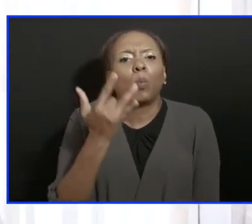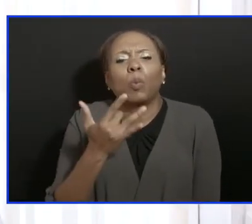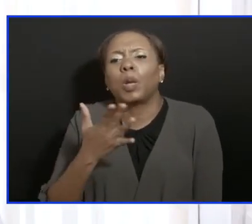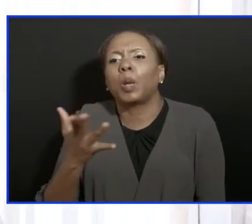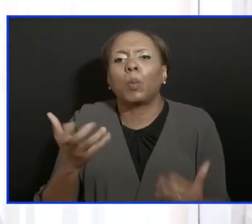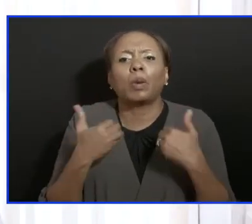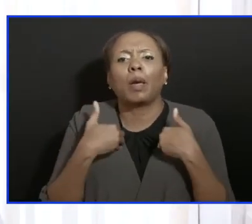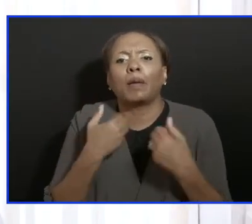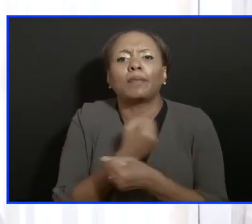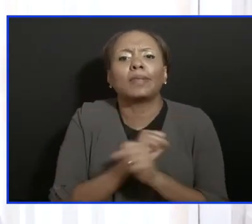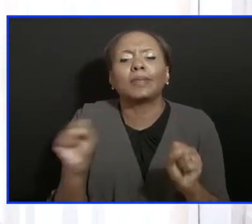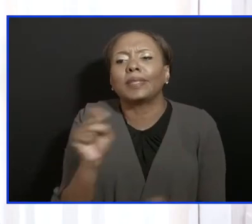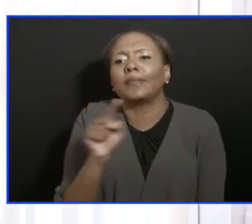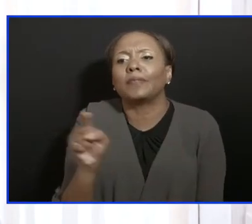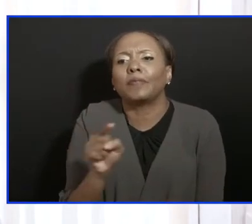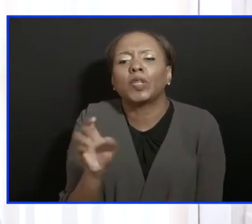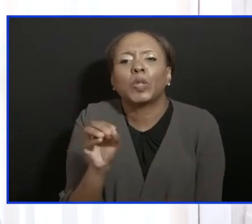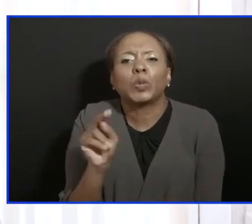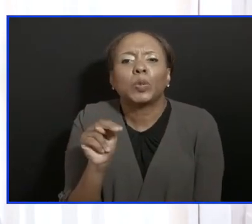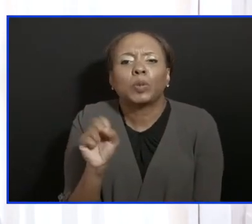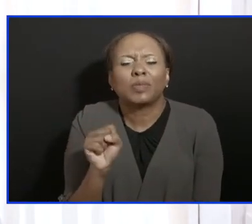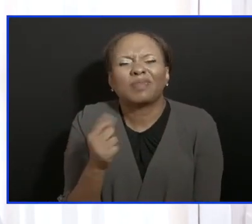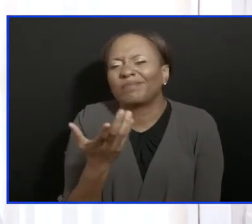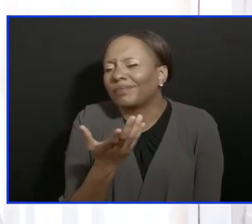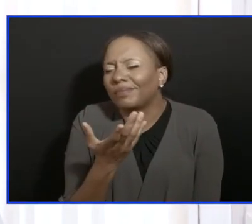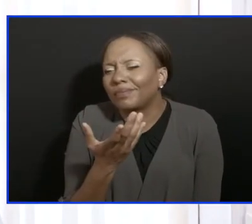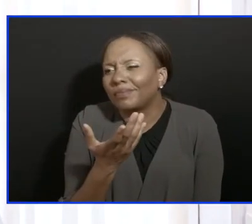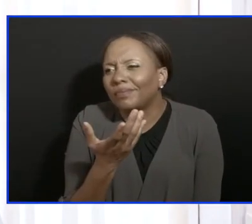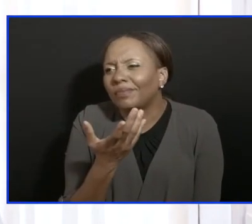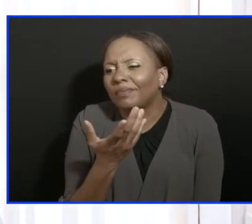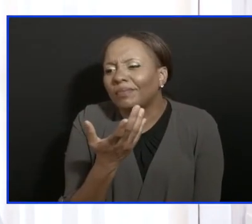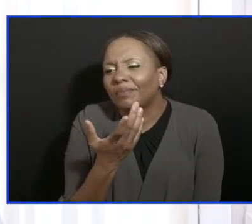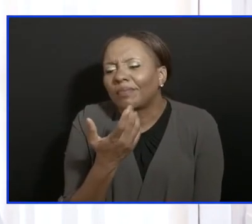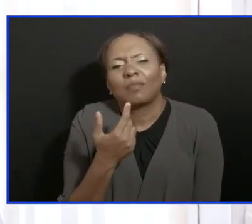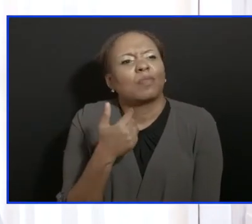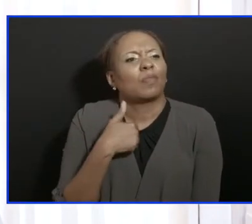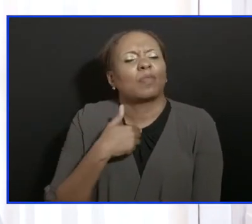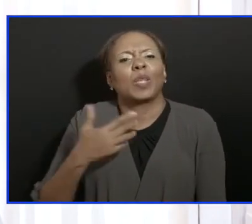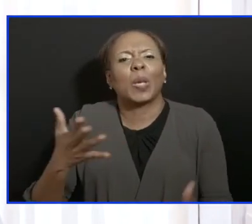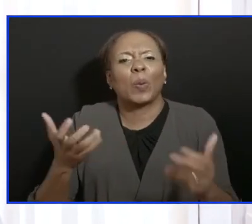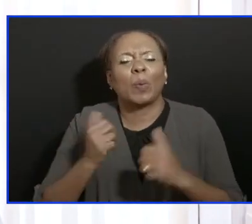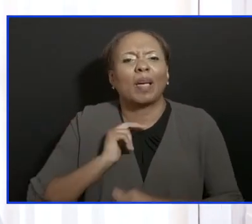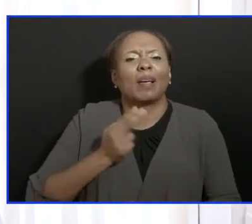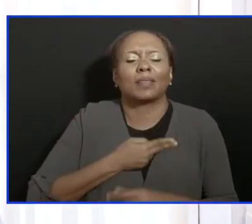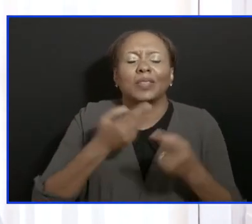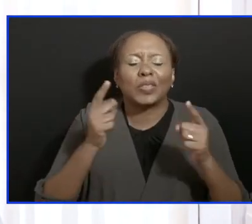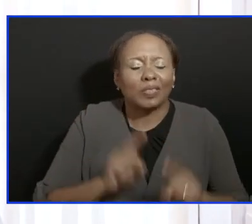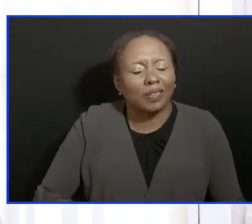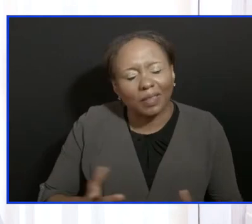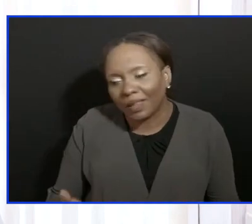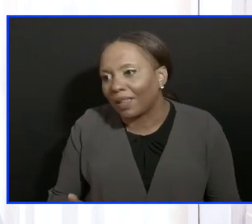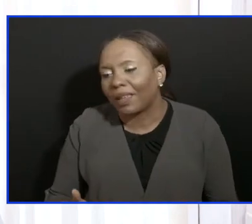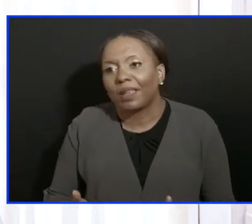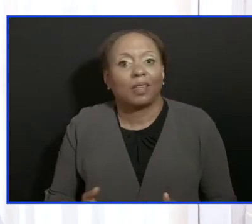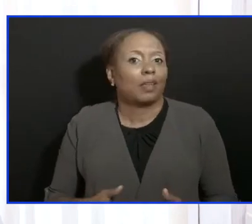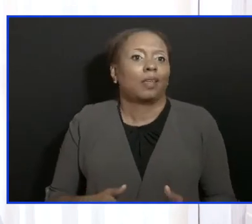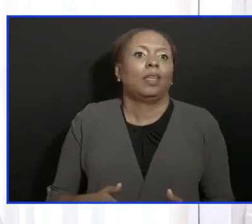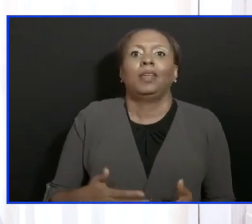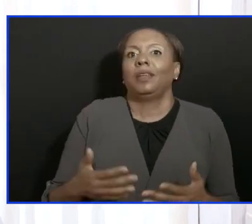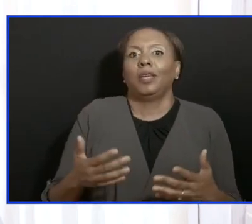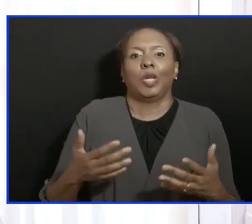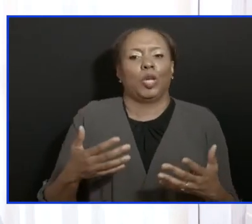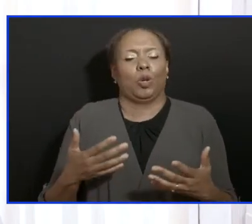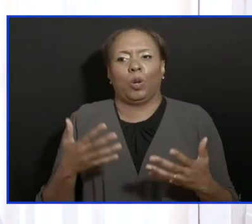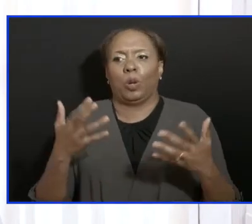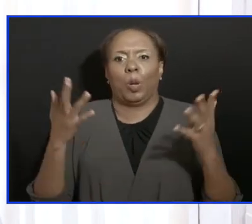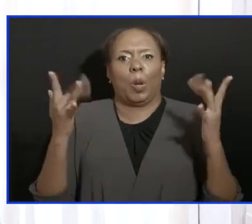people in safe zones, I would like for change, for us to agree that rather than having this talk about whether a safe zone can be